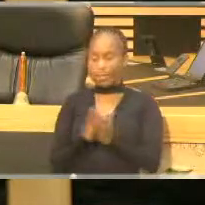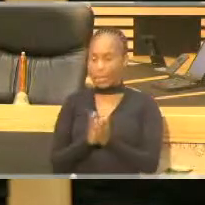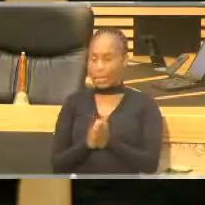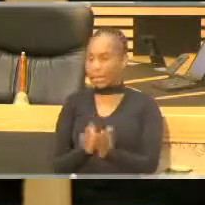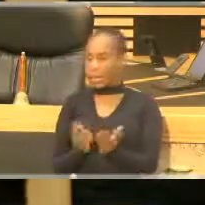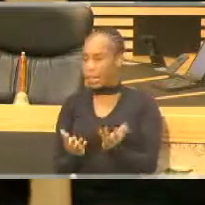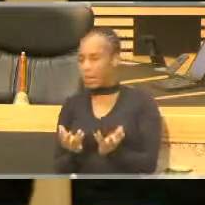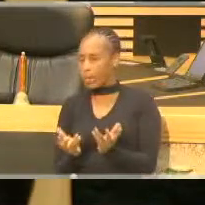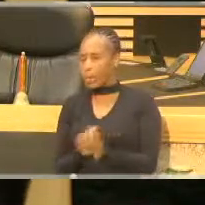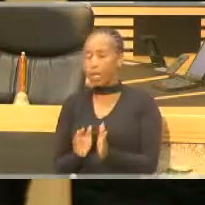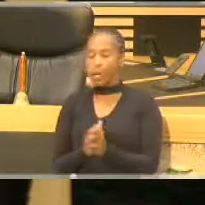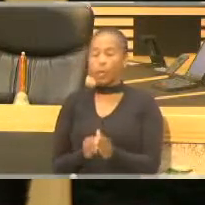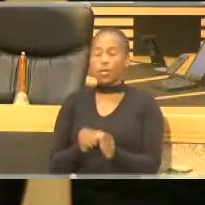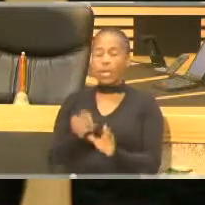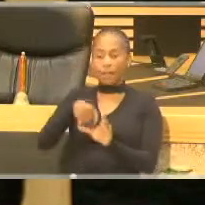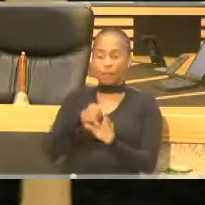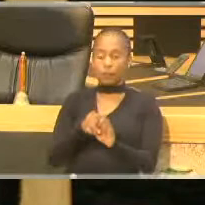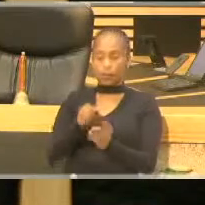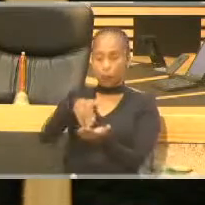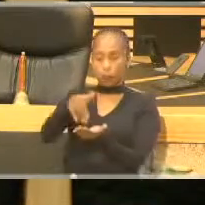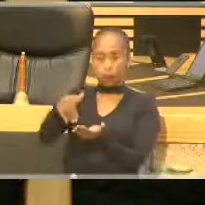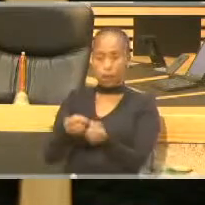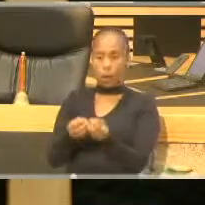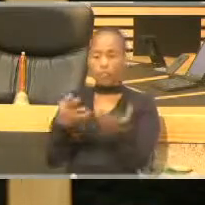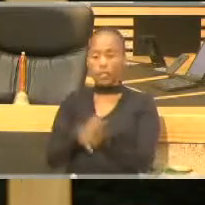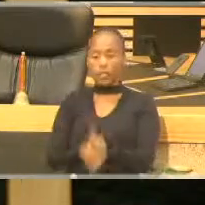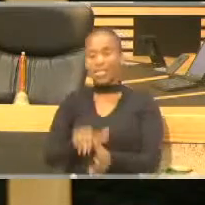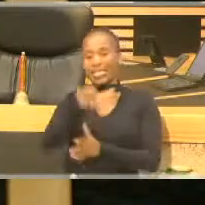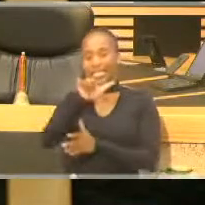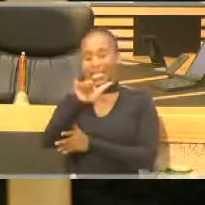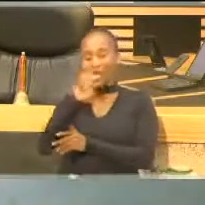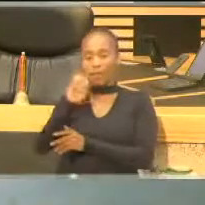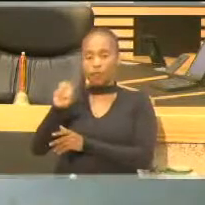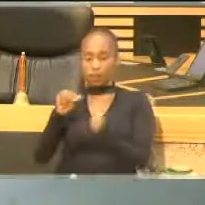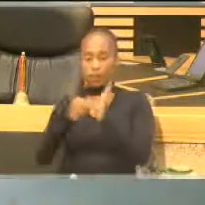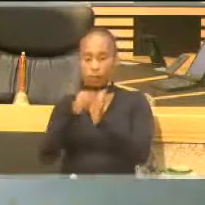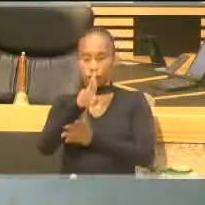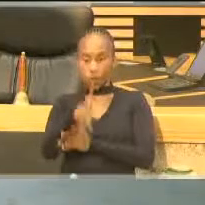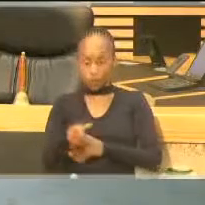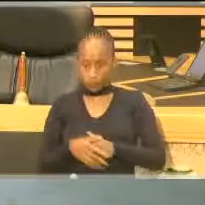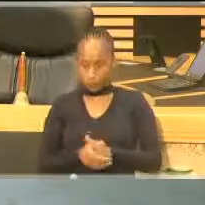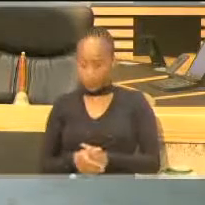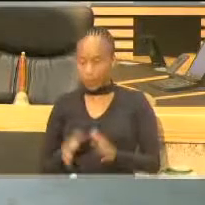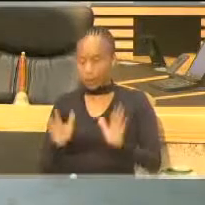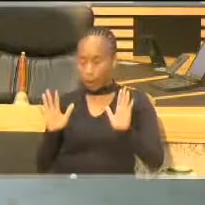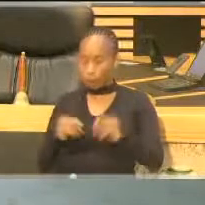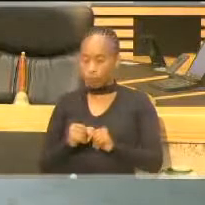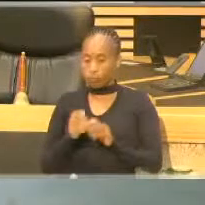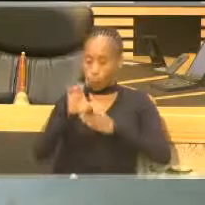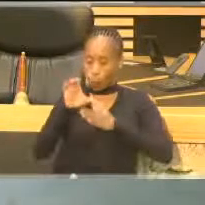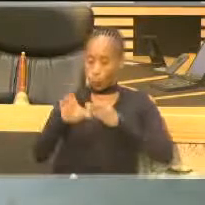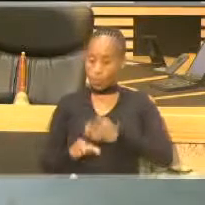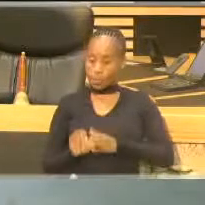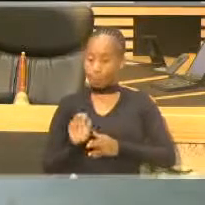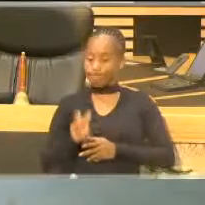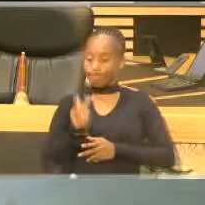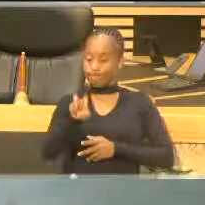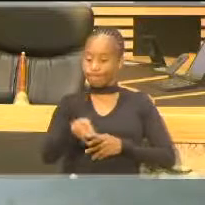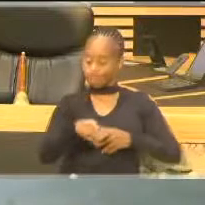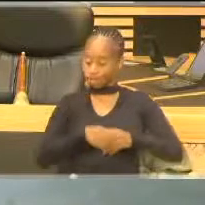return investment revenue of 600 million. Let me go to the conclusion, Chairperson,